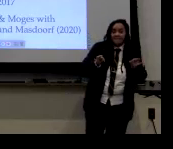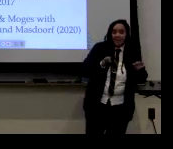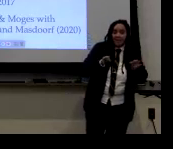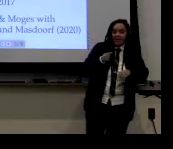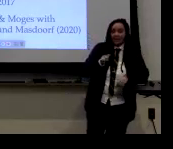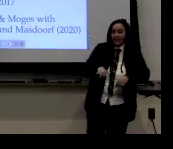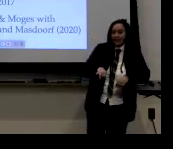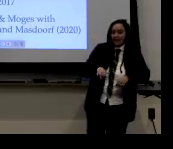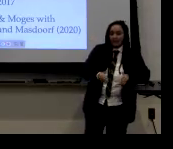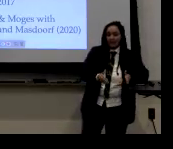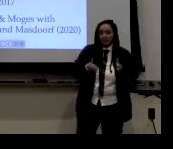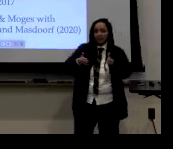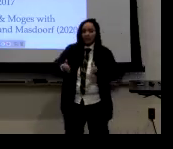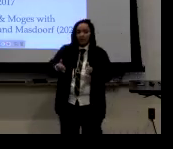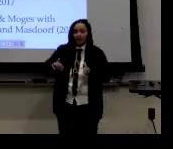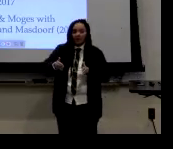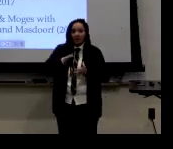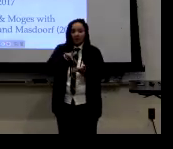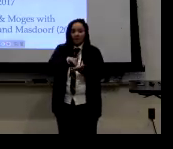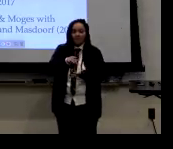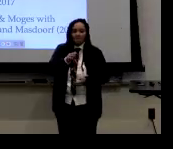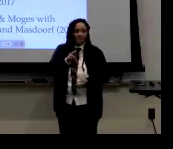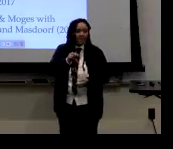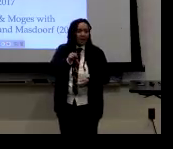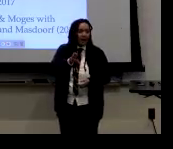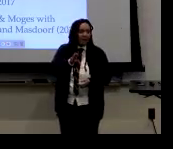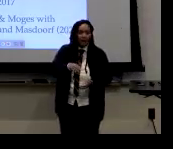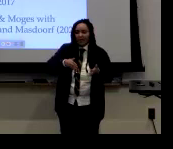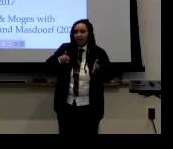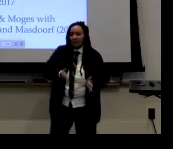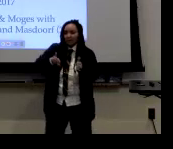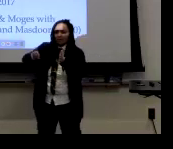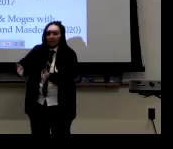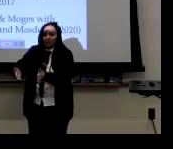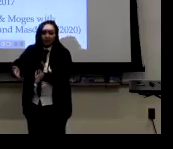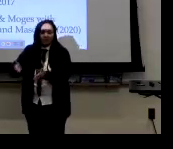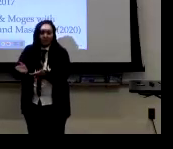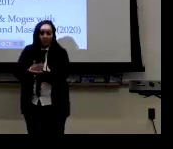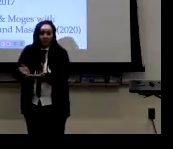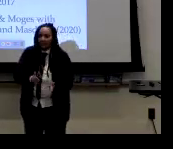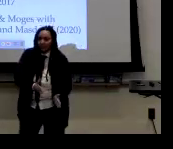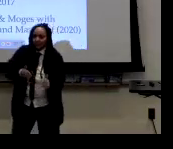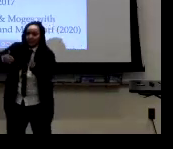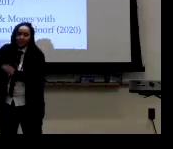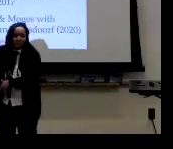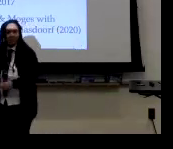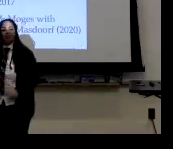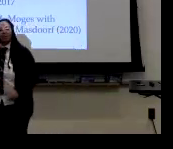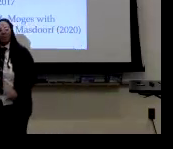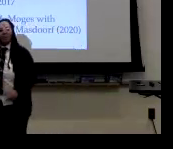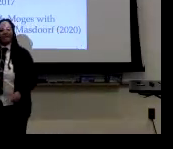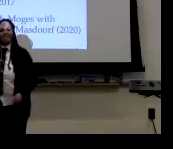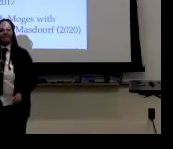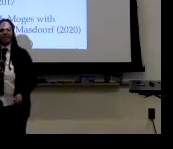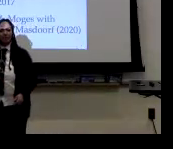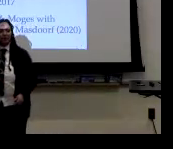Because gay can be feminine. And there can be, you know, non-binary gay people. There can be gender